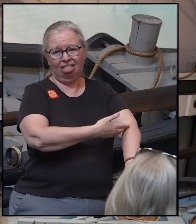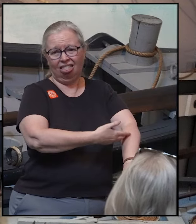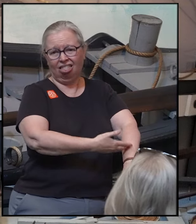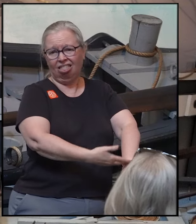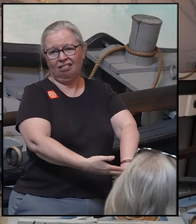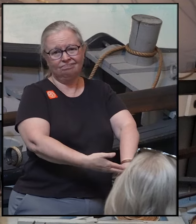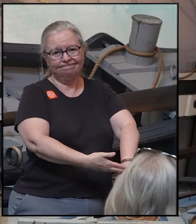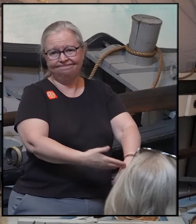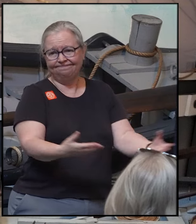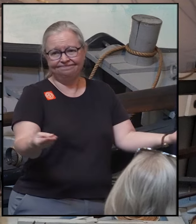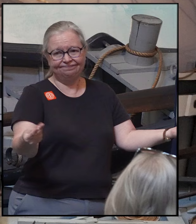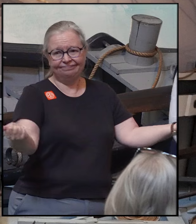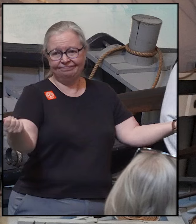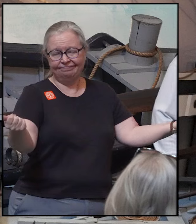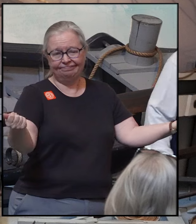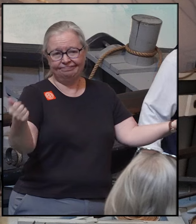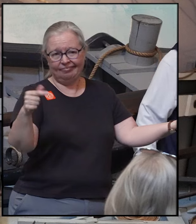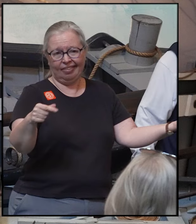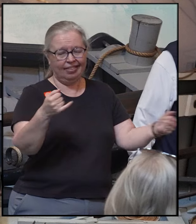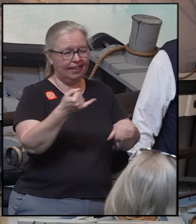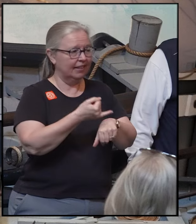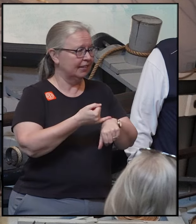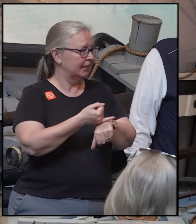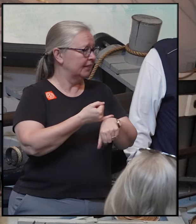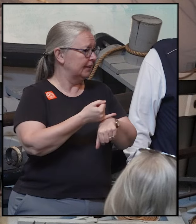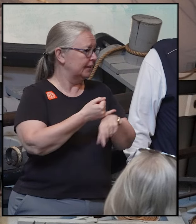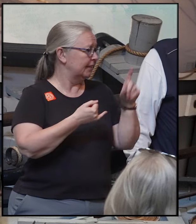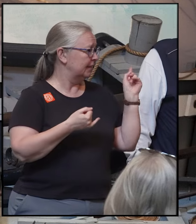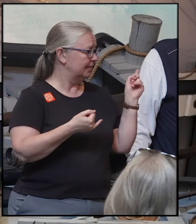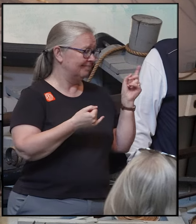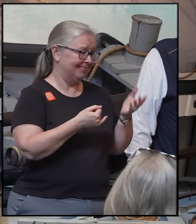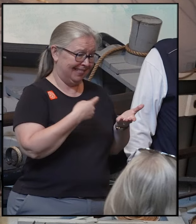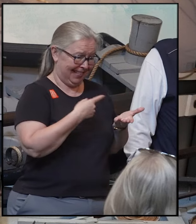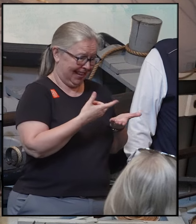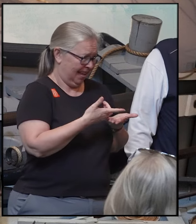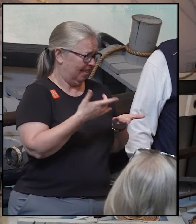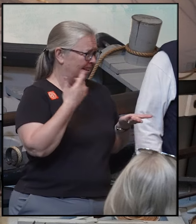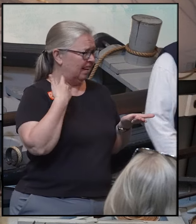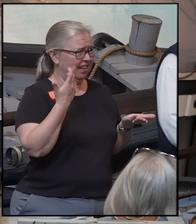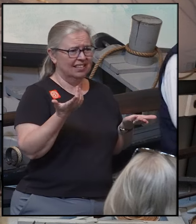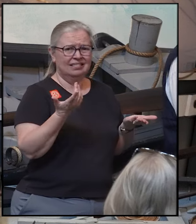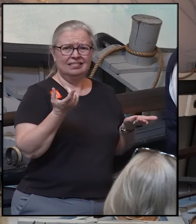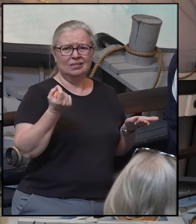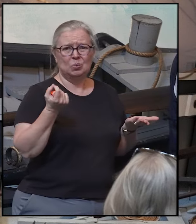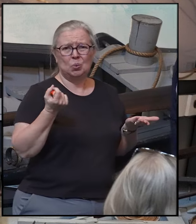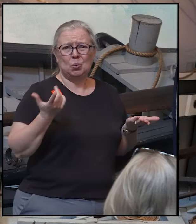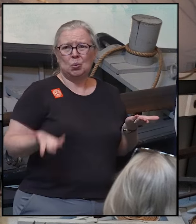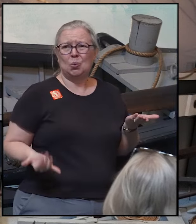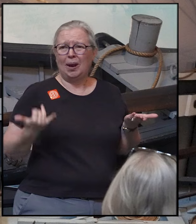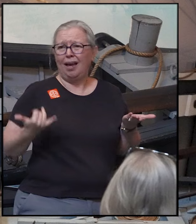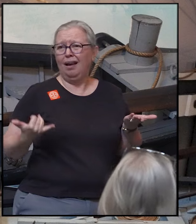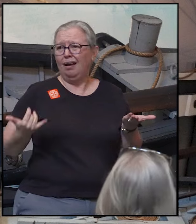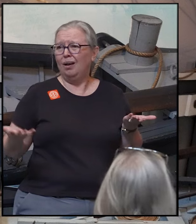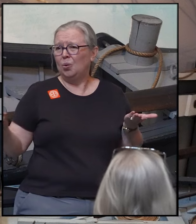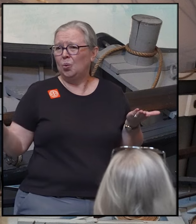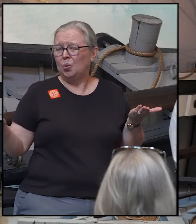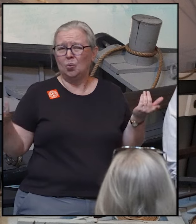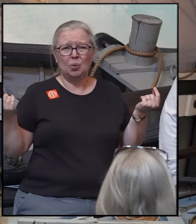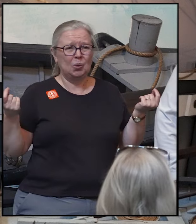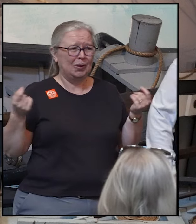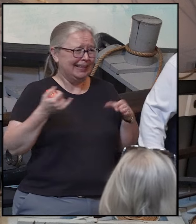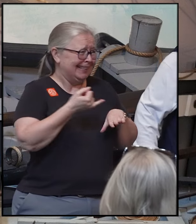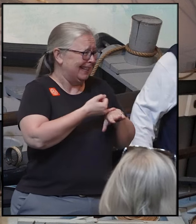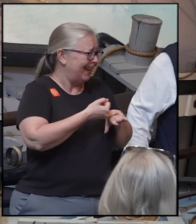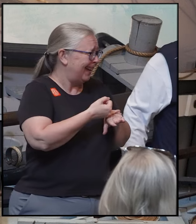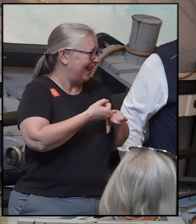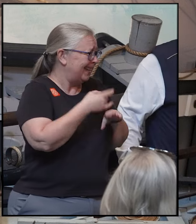dead on Nantucket. We sat out here on our little island thinking, boy, there's got to be something, you know. What do you do on a